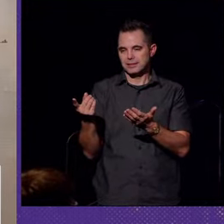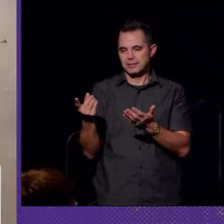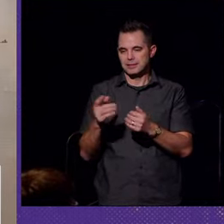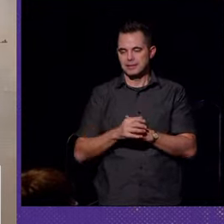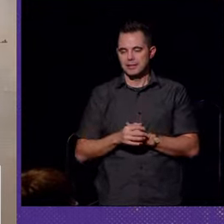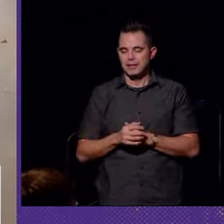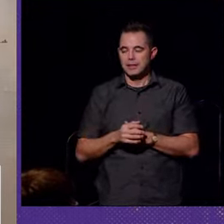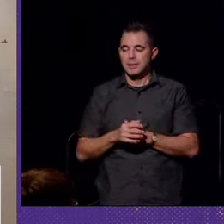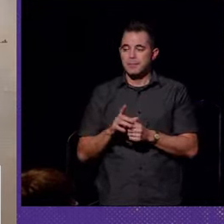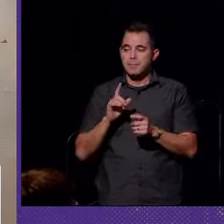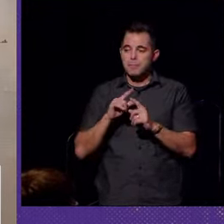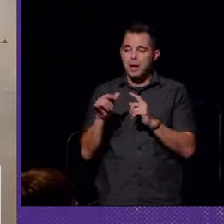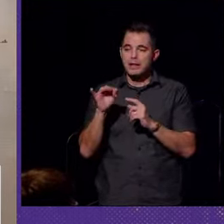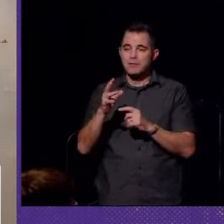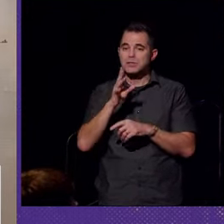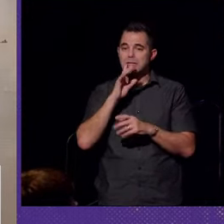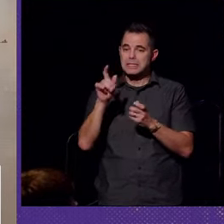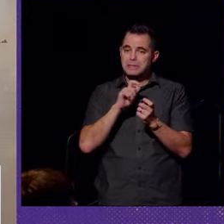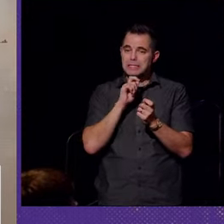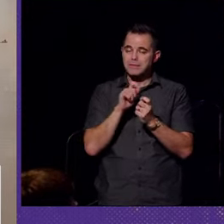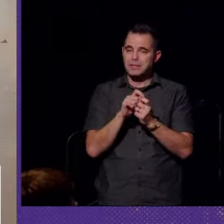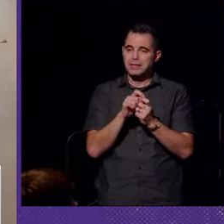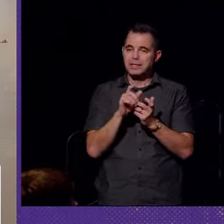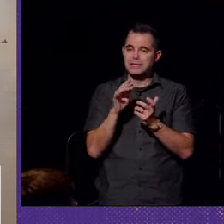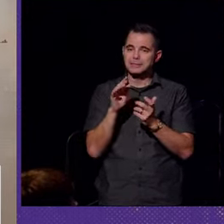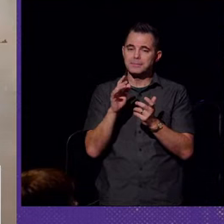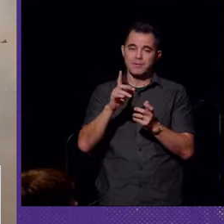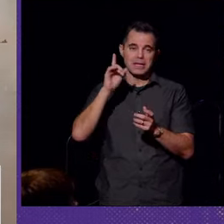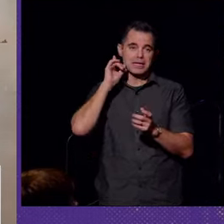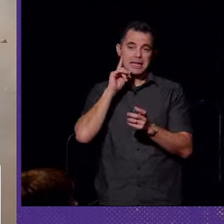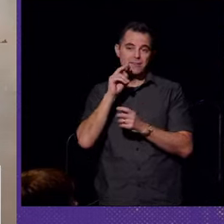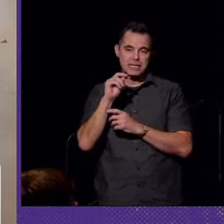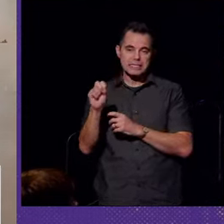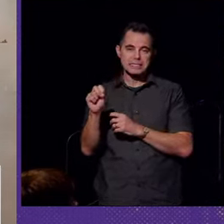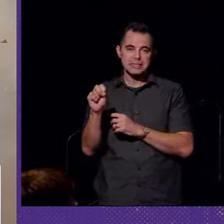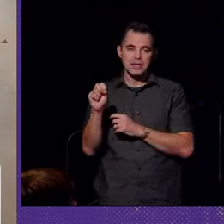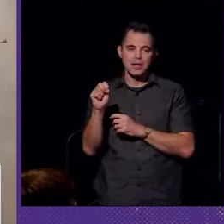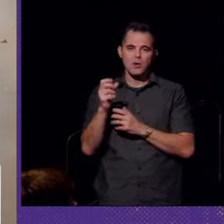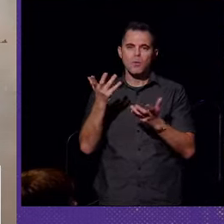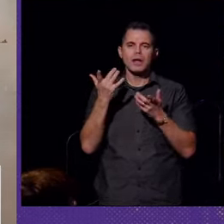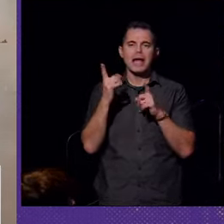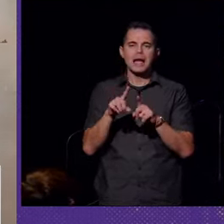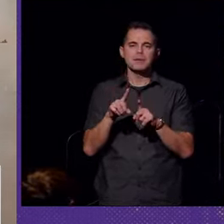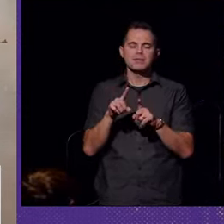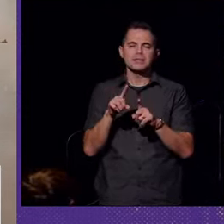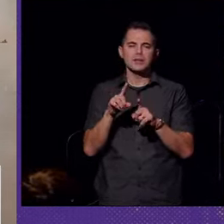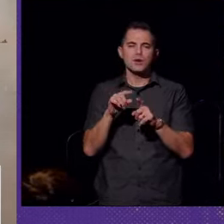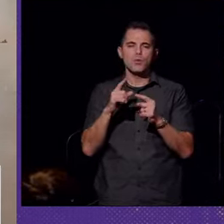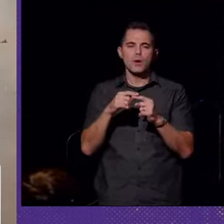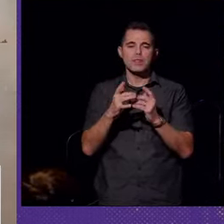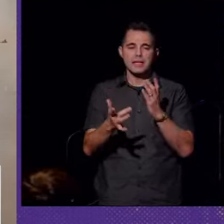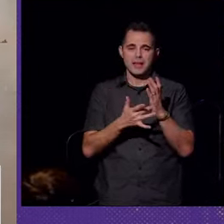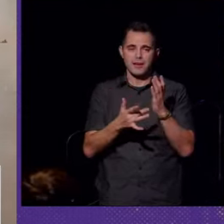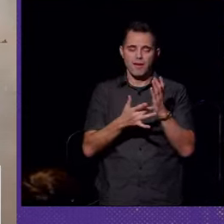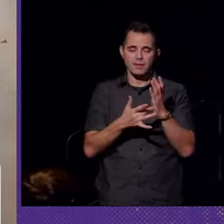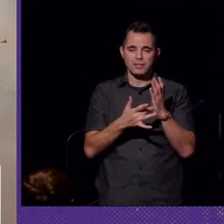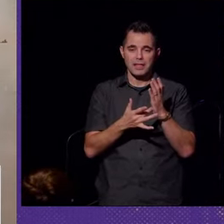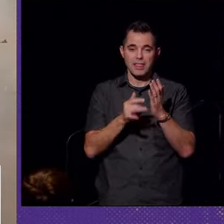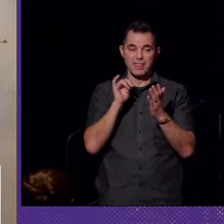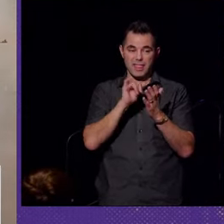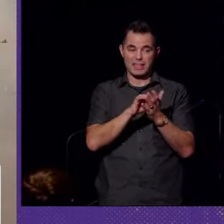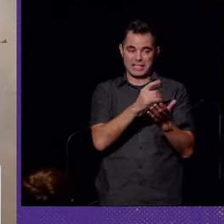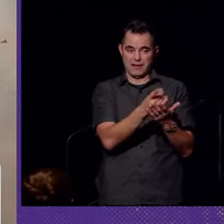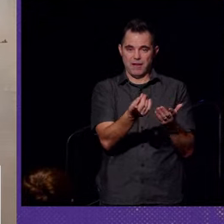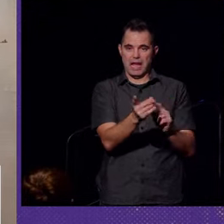But if we speak specifically of deafness, what happens when the technology that is